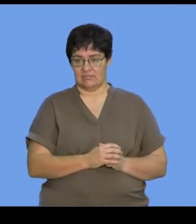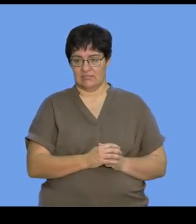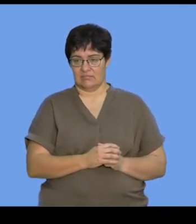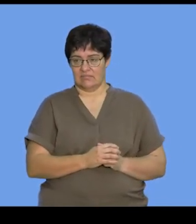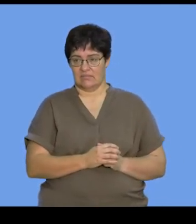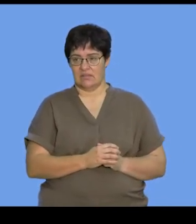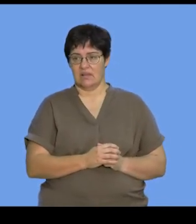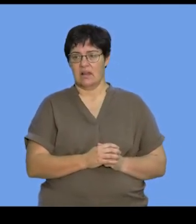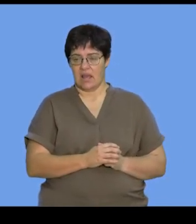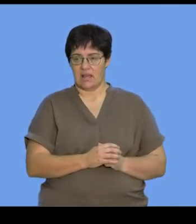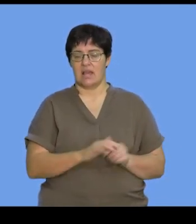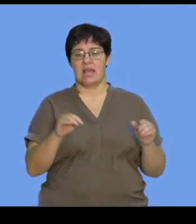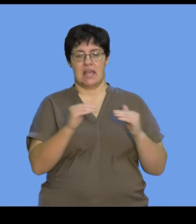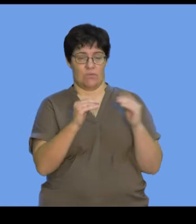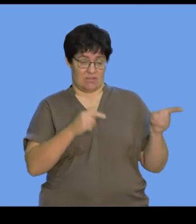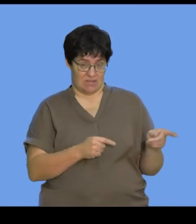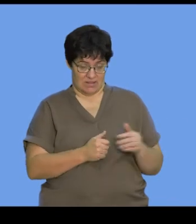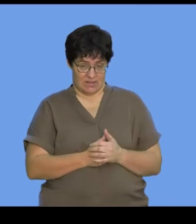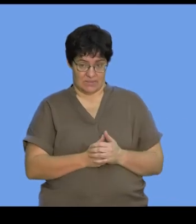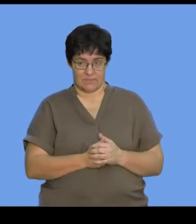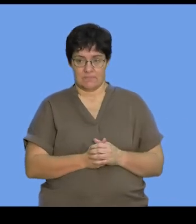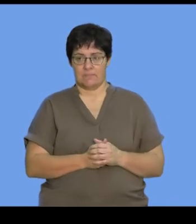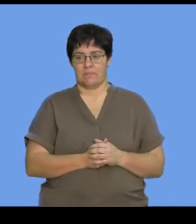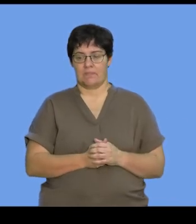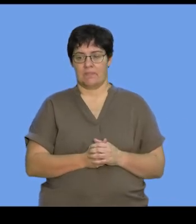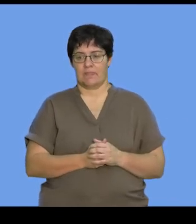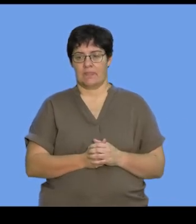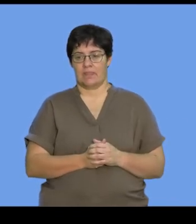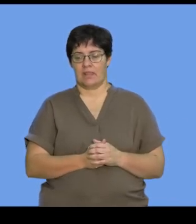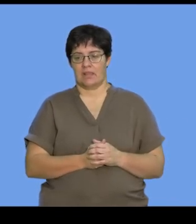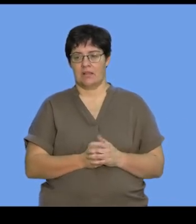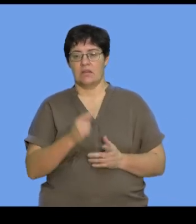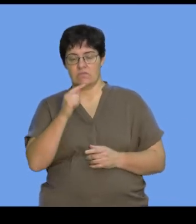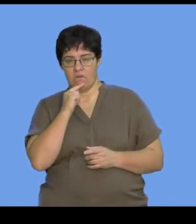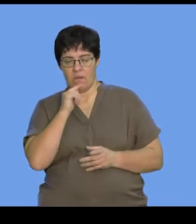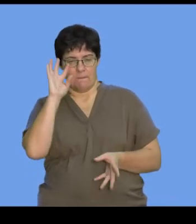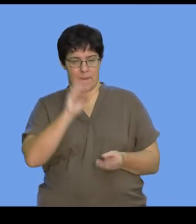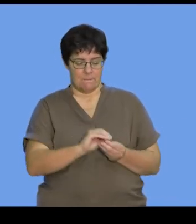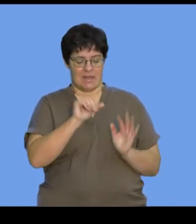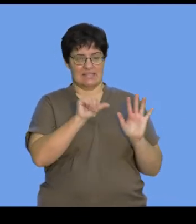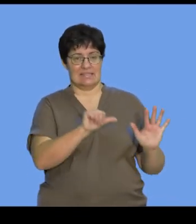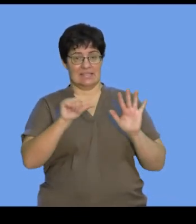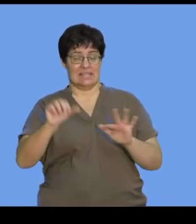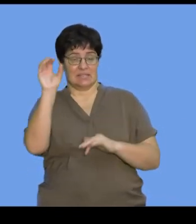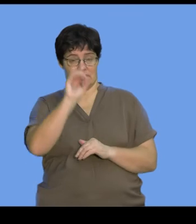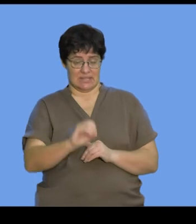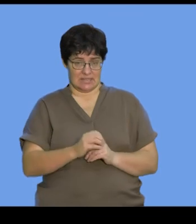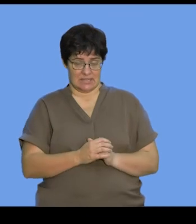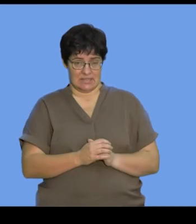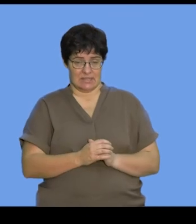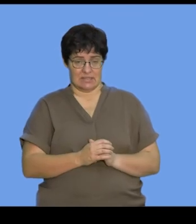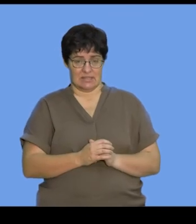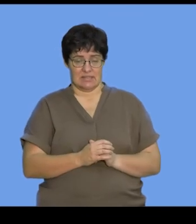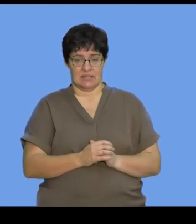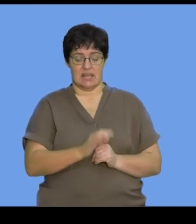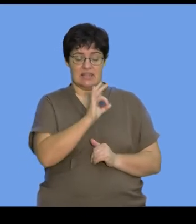or proportionately equal amount that adenine is made up of. So, we don't add that up, we get 66%. So, if we add 33